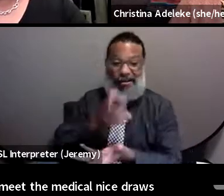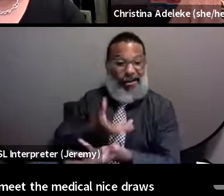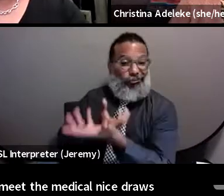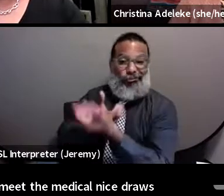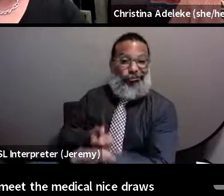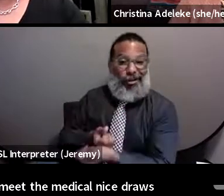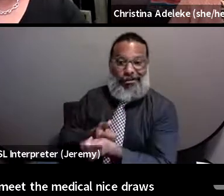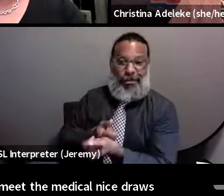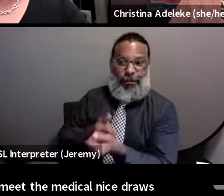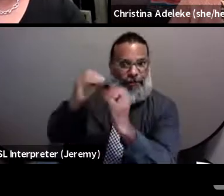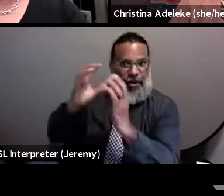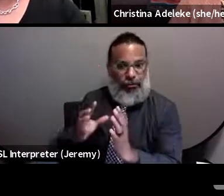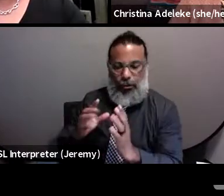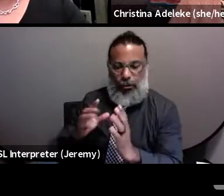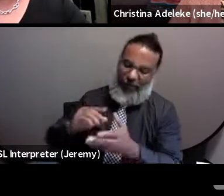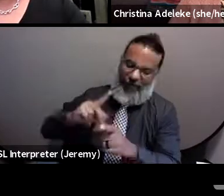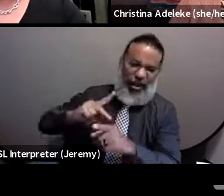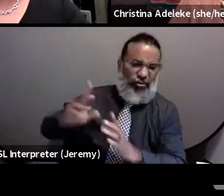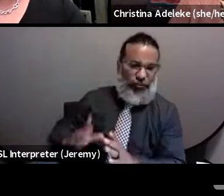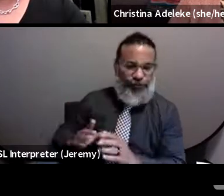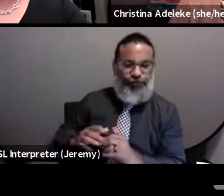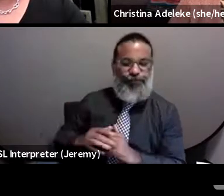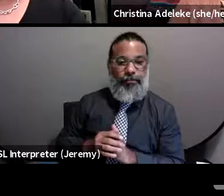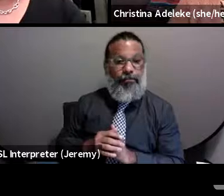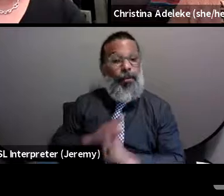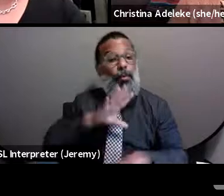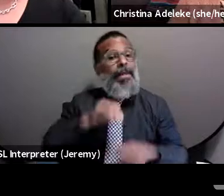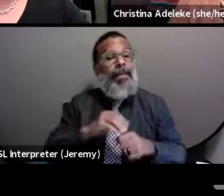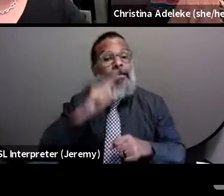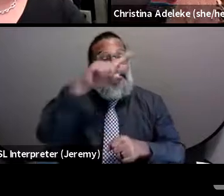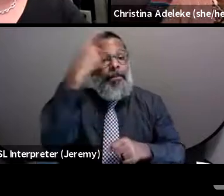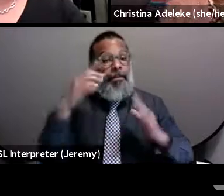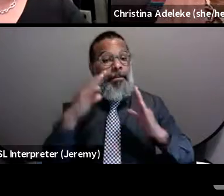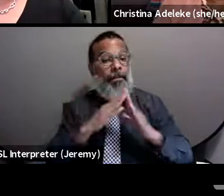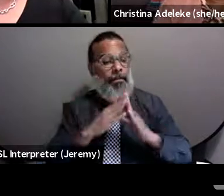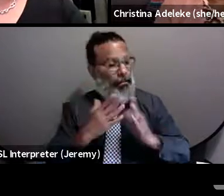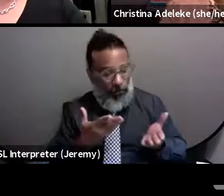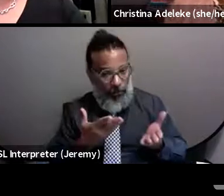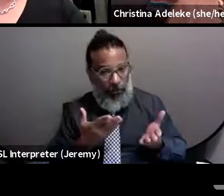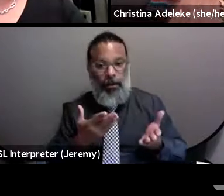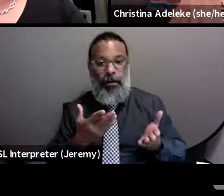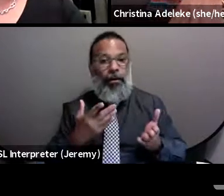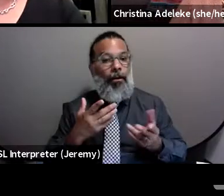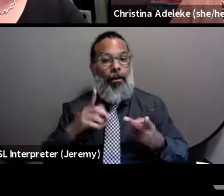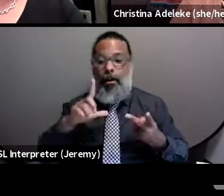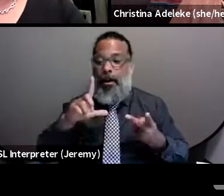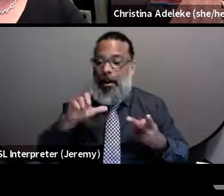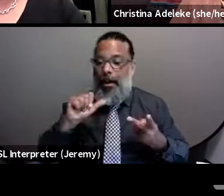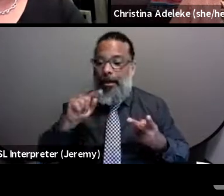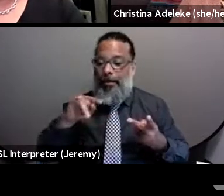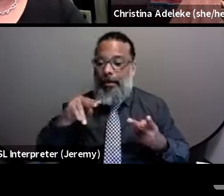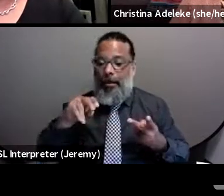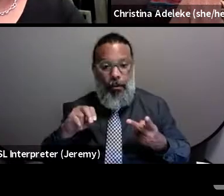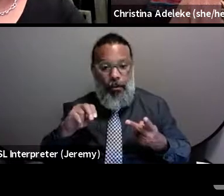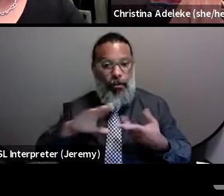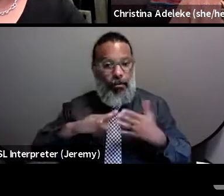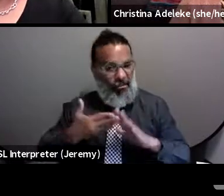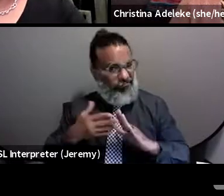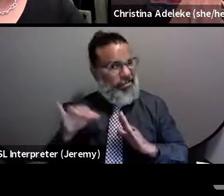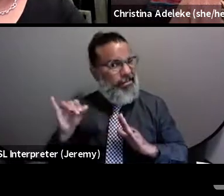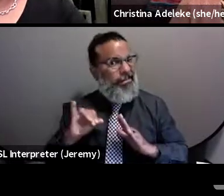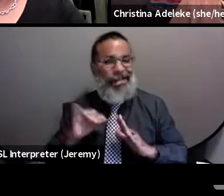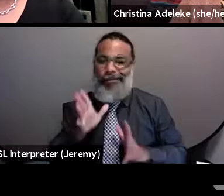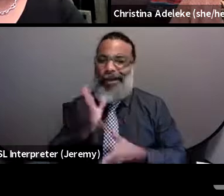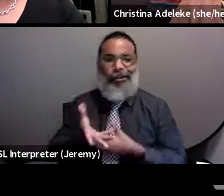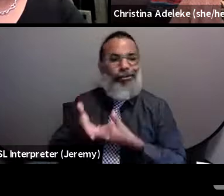reason in coming in the African American community, like in the Latino community. So these are serious systemic